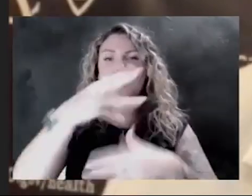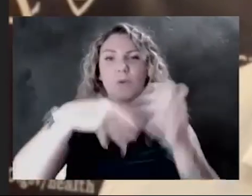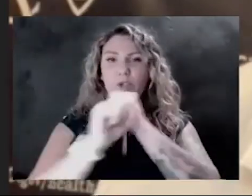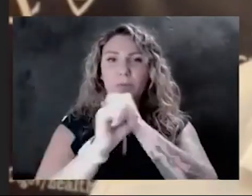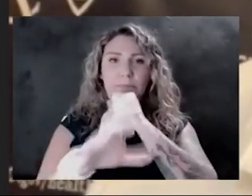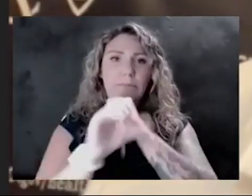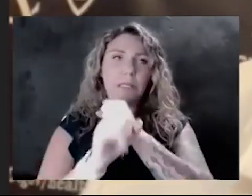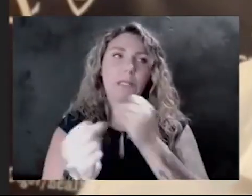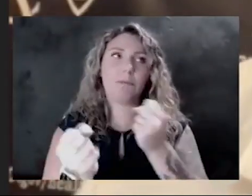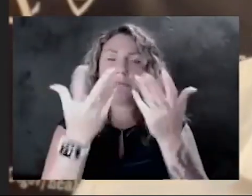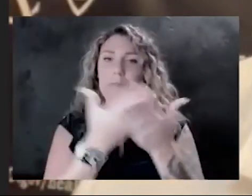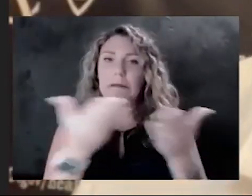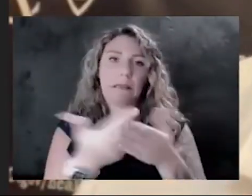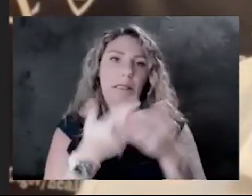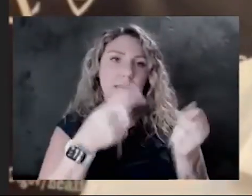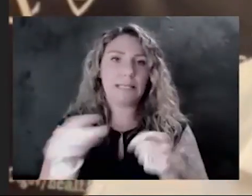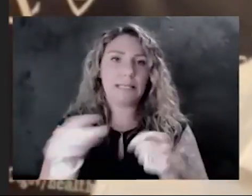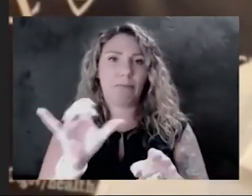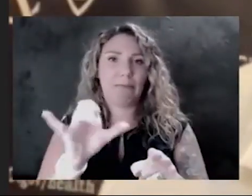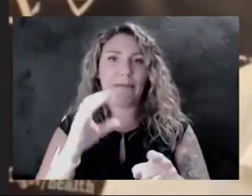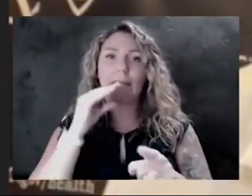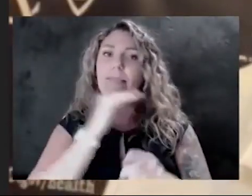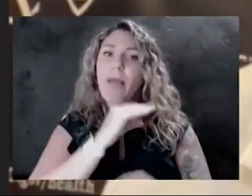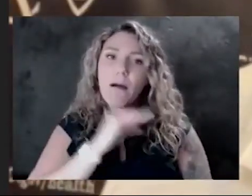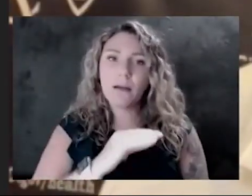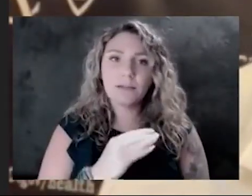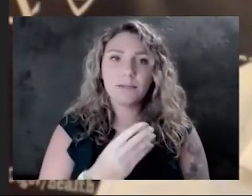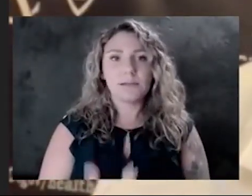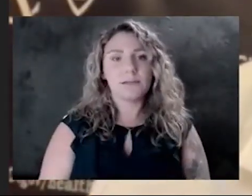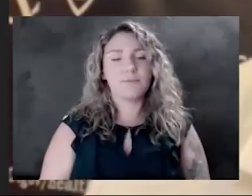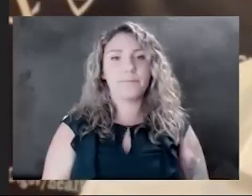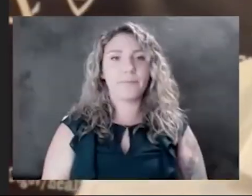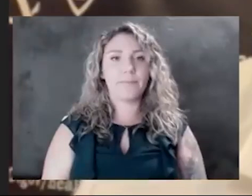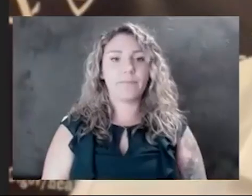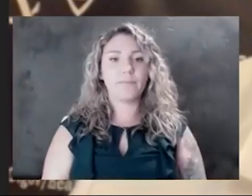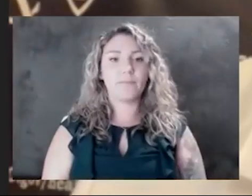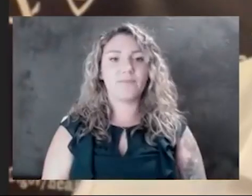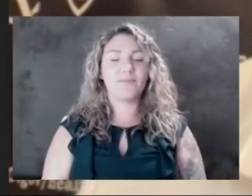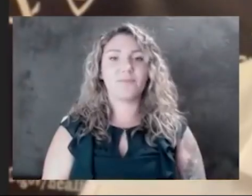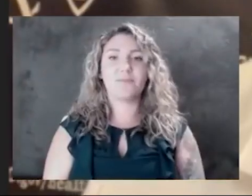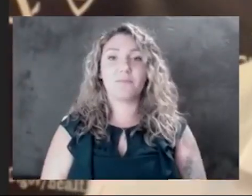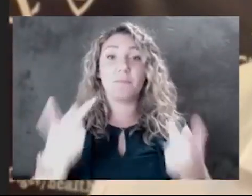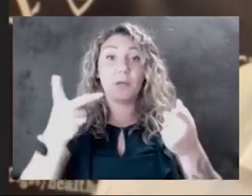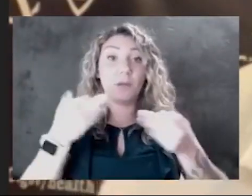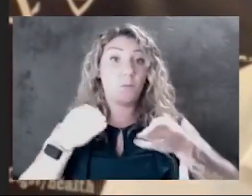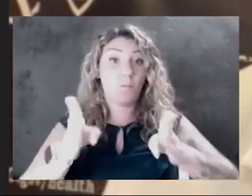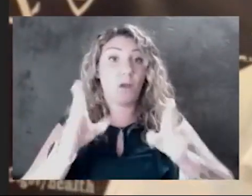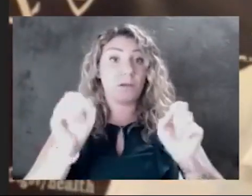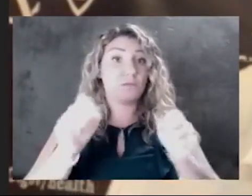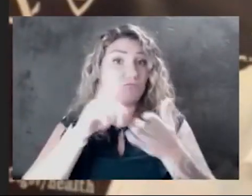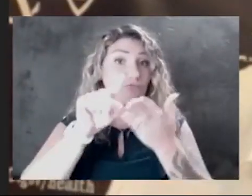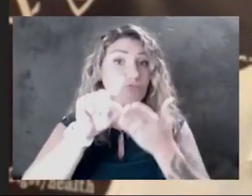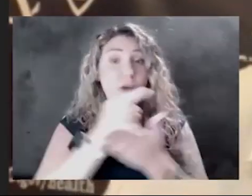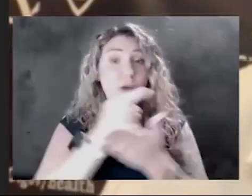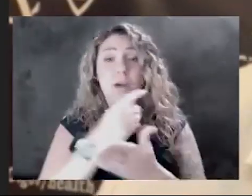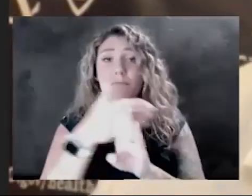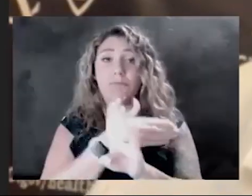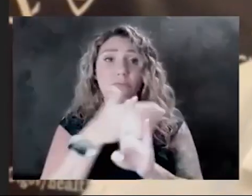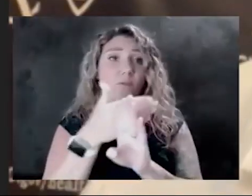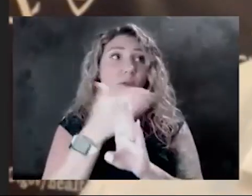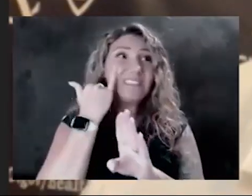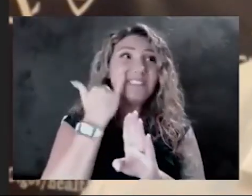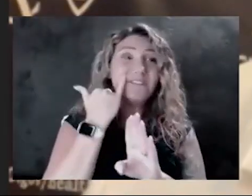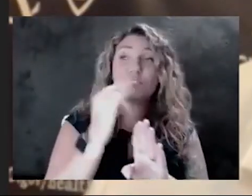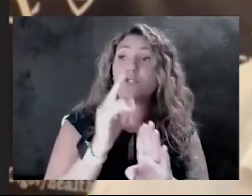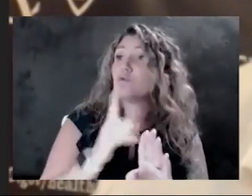not true. And there are various ways to check to see whether something is true before you spread it to somebody